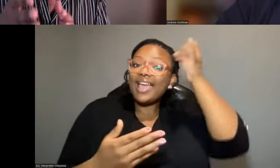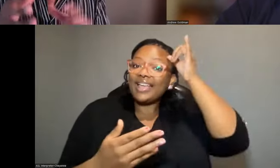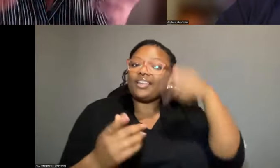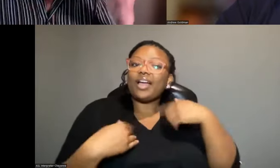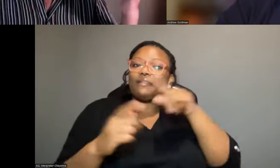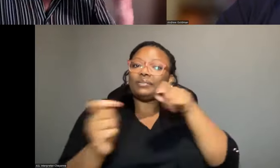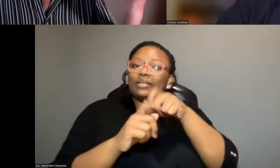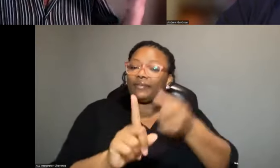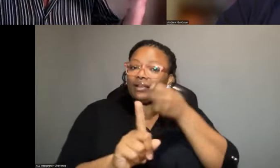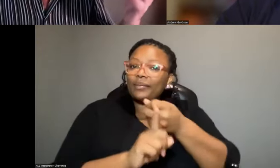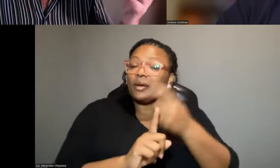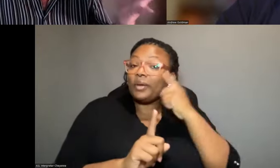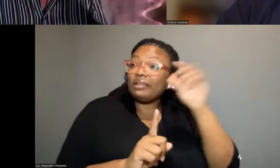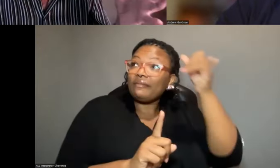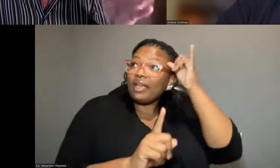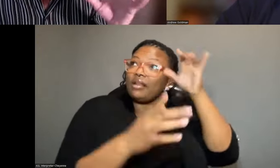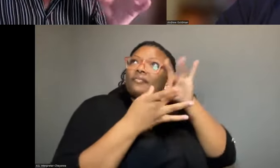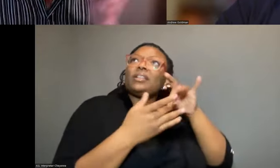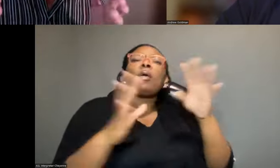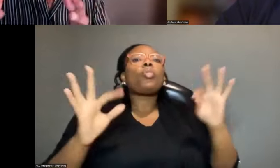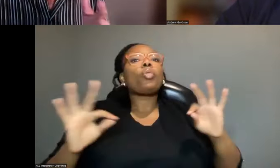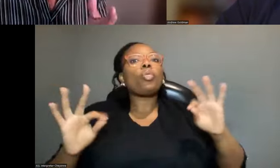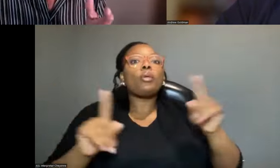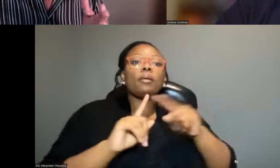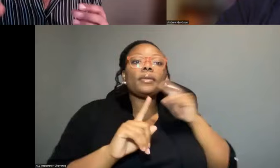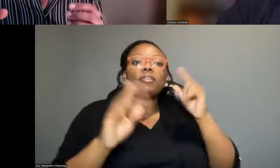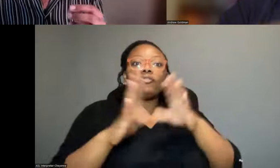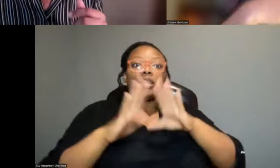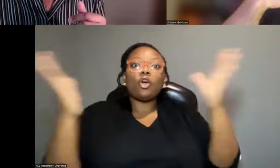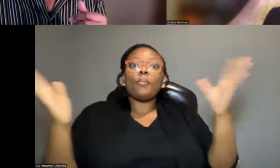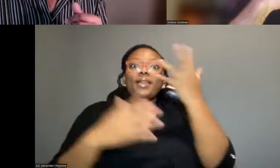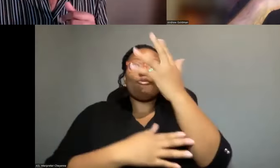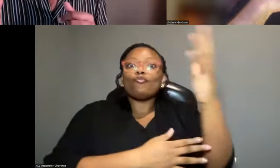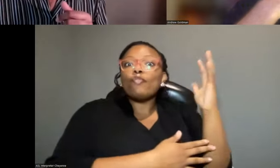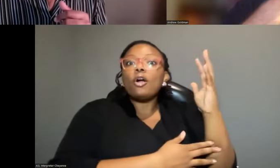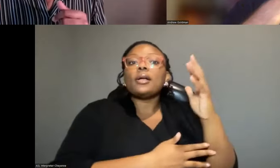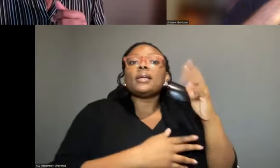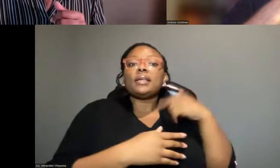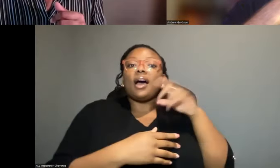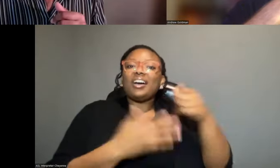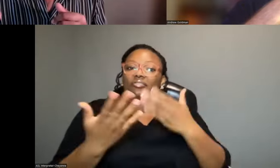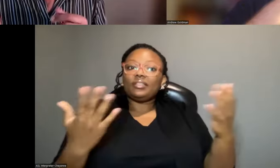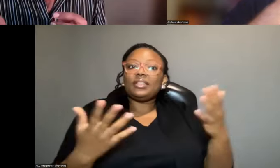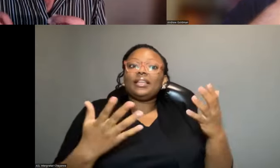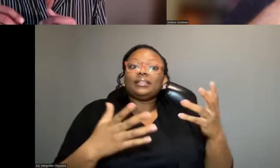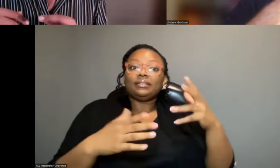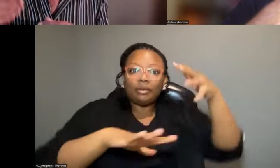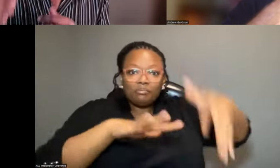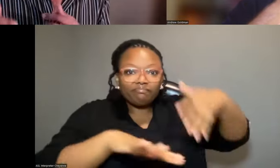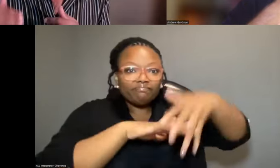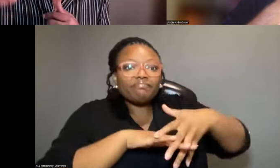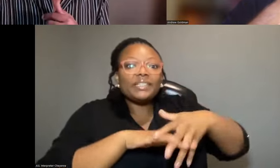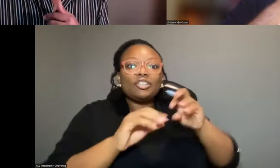a particular impact. We think of cattle as relatively benevolent, but actually they open up forests. They allow other commensals to, to penetrate forests.